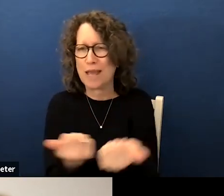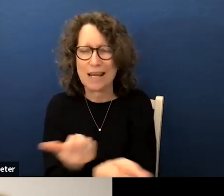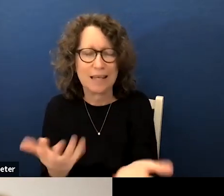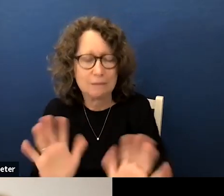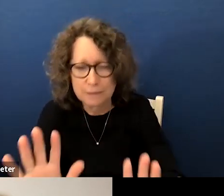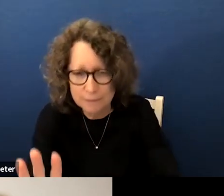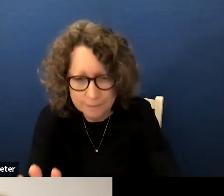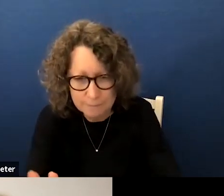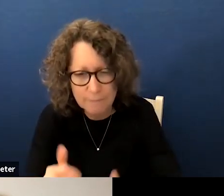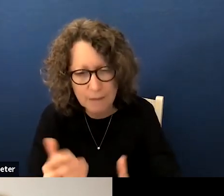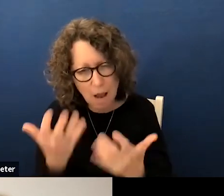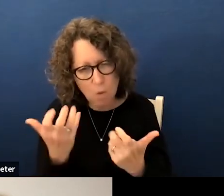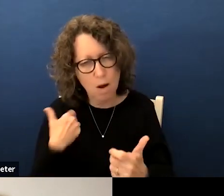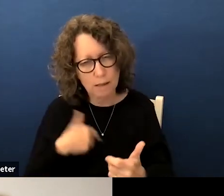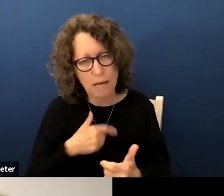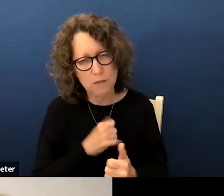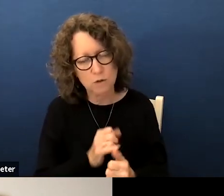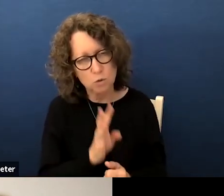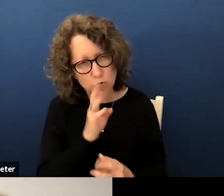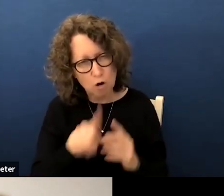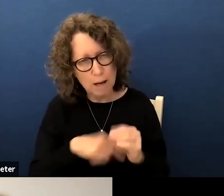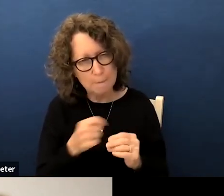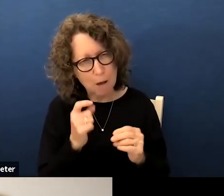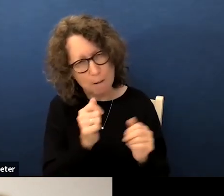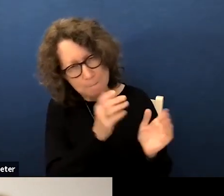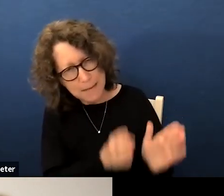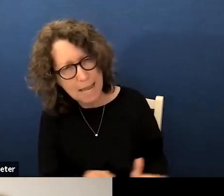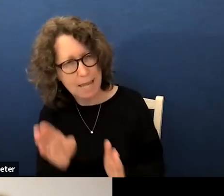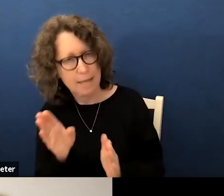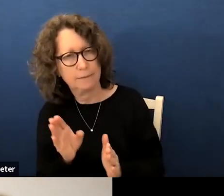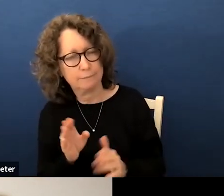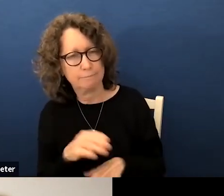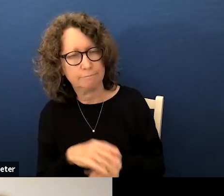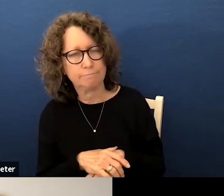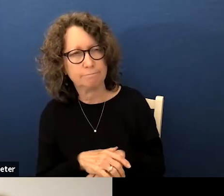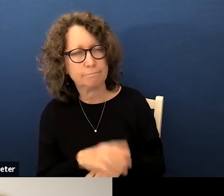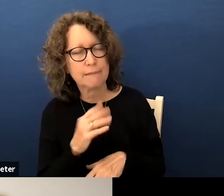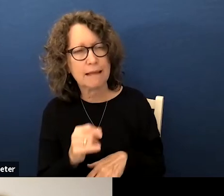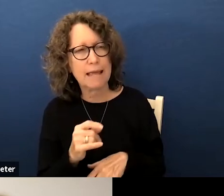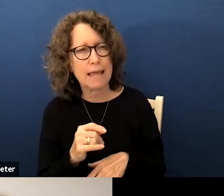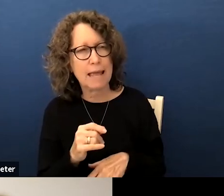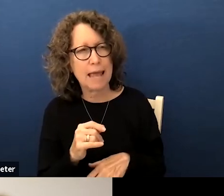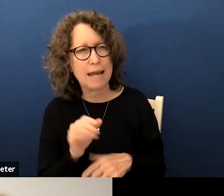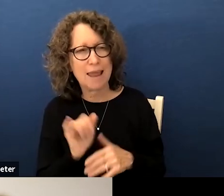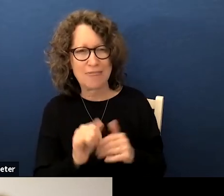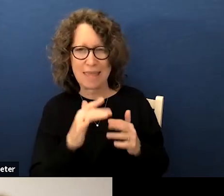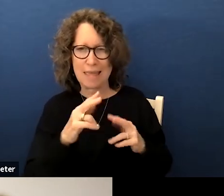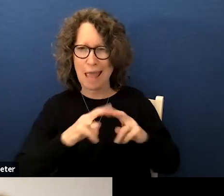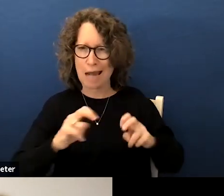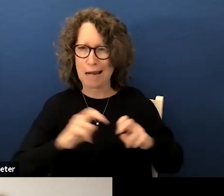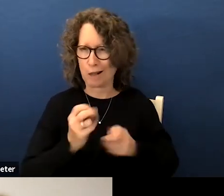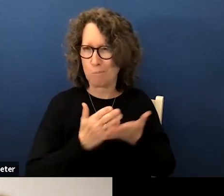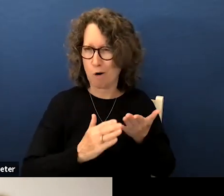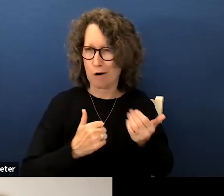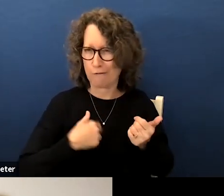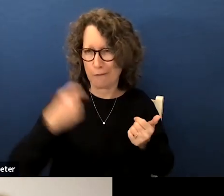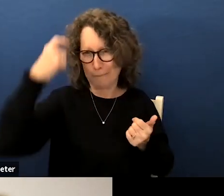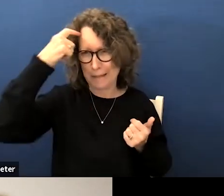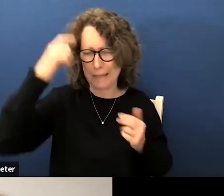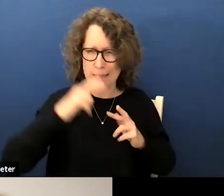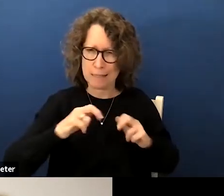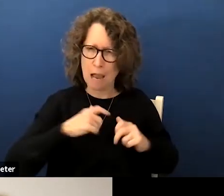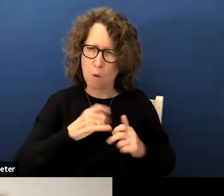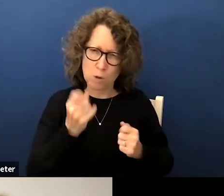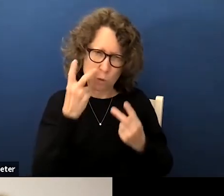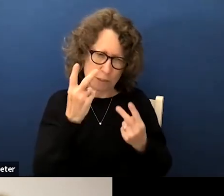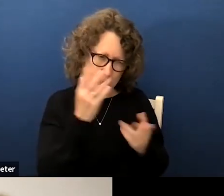I want us to talk about a plan and that's the analytical part of me I want to see the